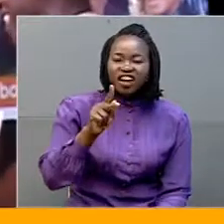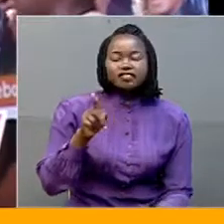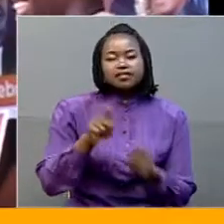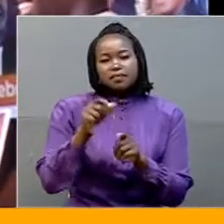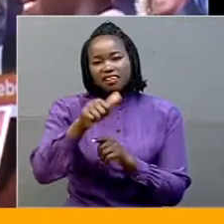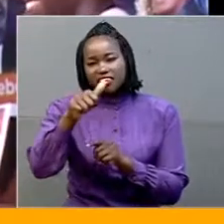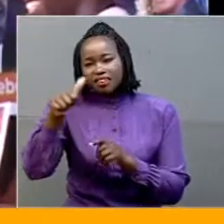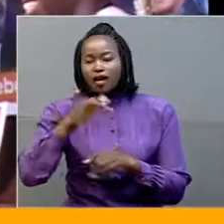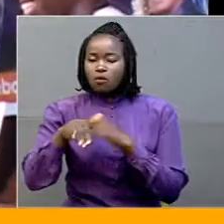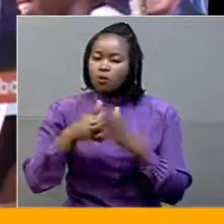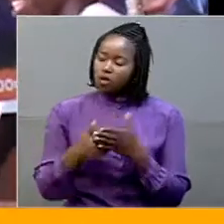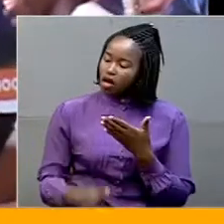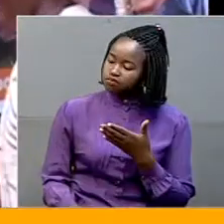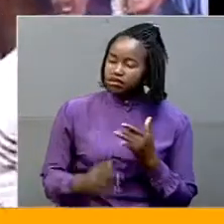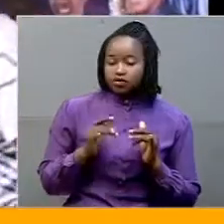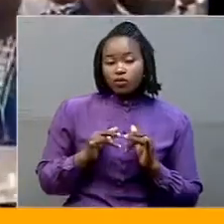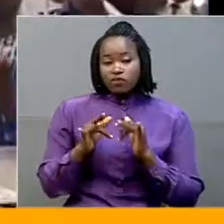addressed the conference.